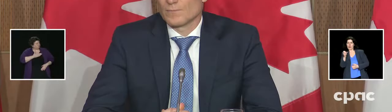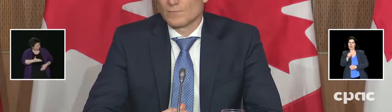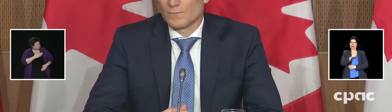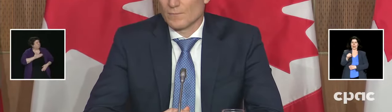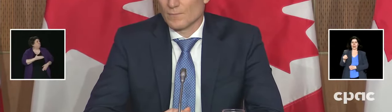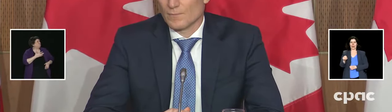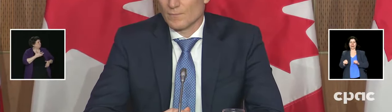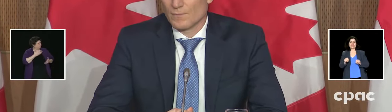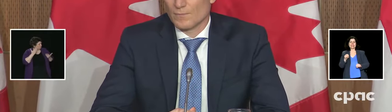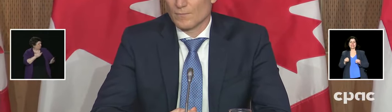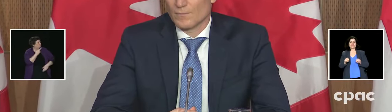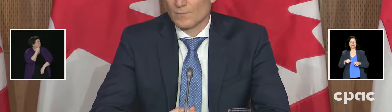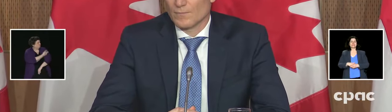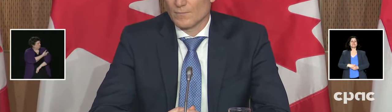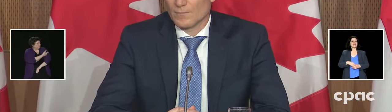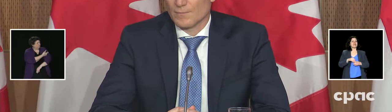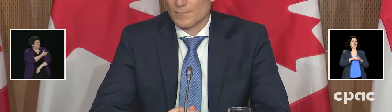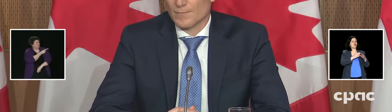indigenous communities.